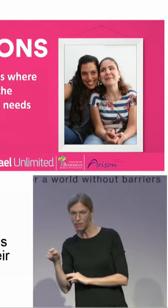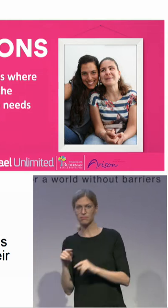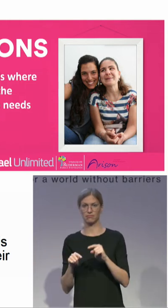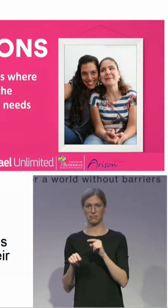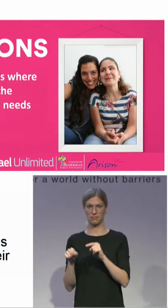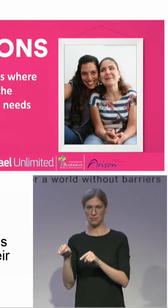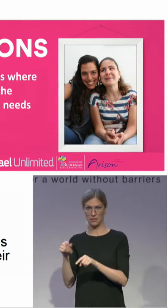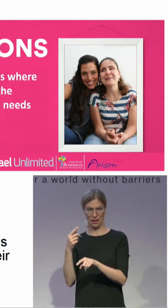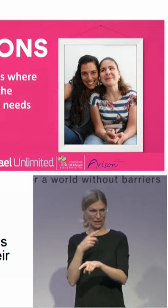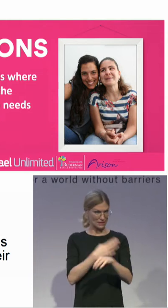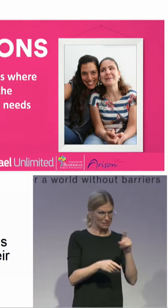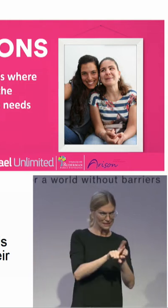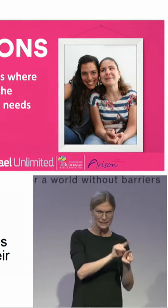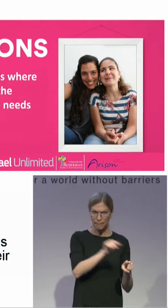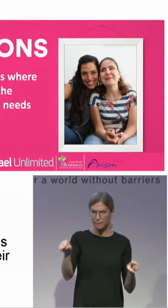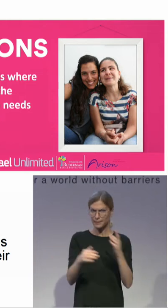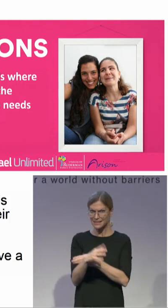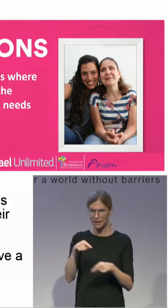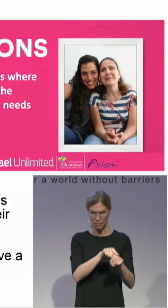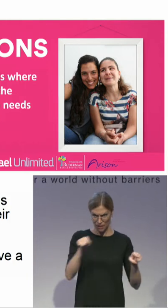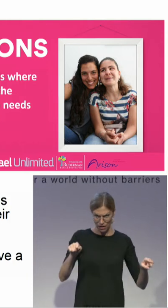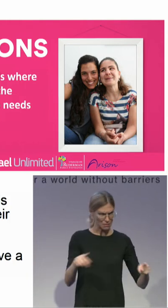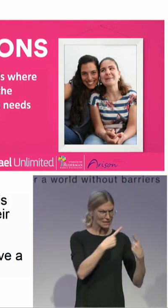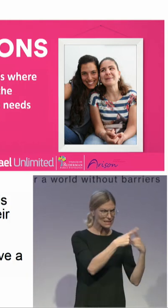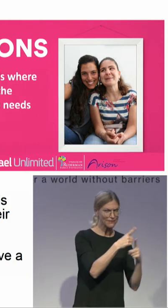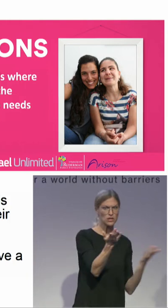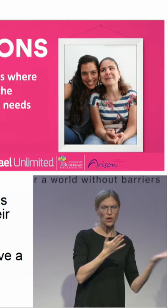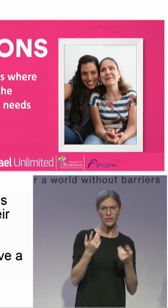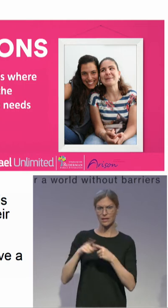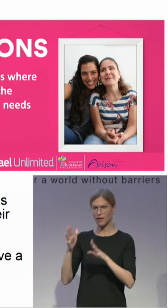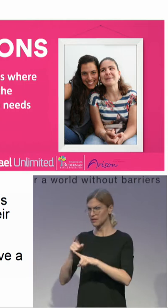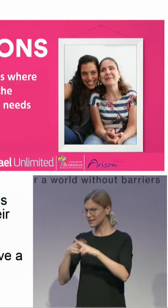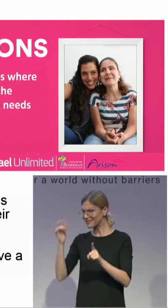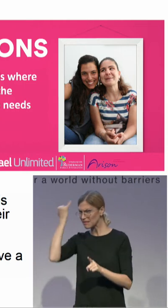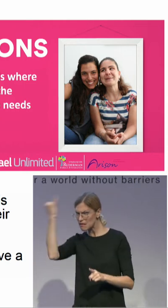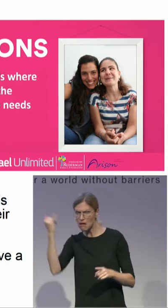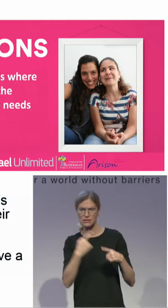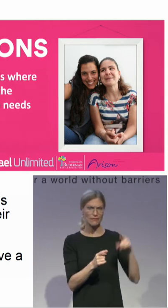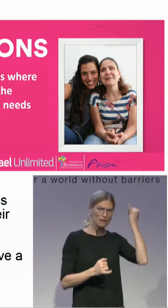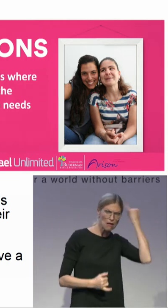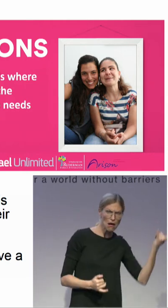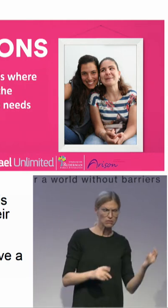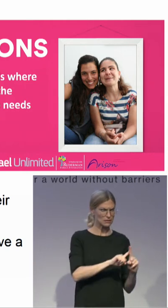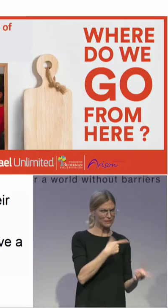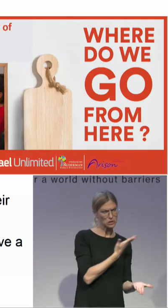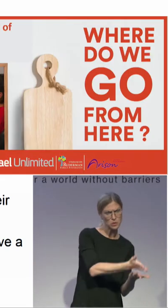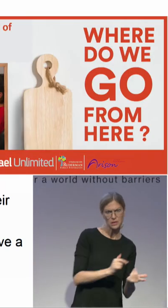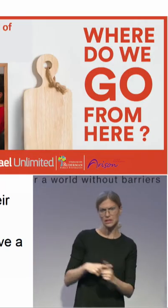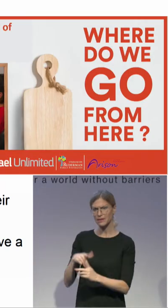basket of services because they want to live different lifestyles, like we all do.